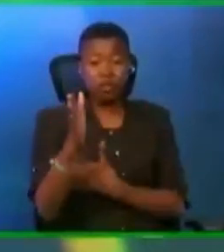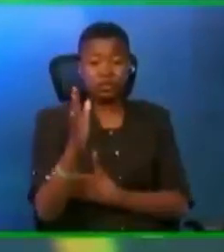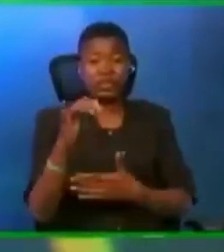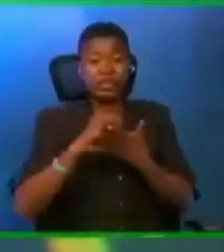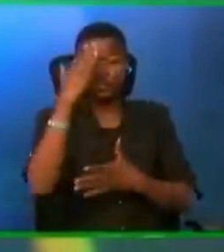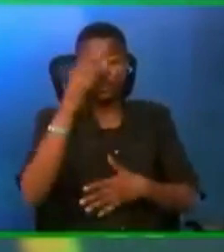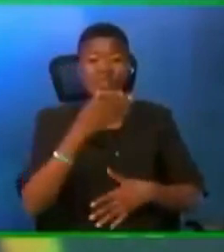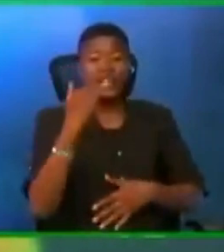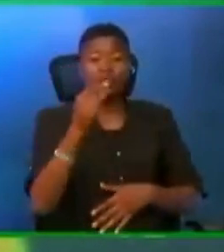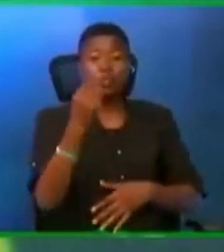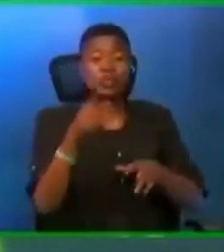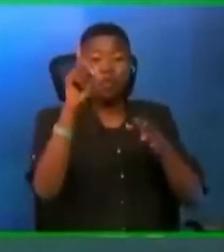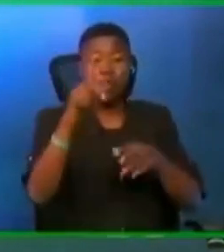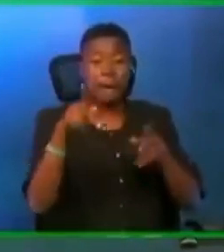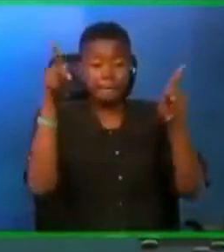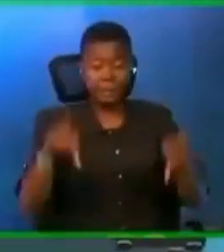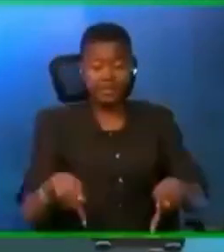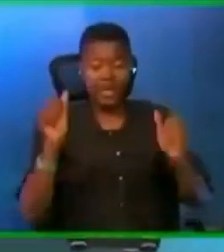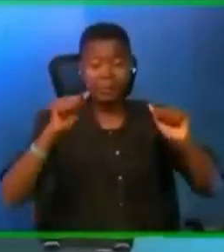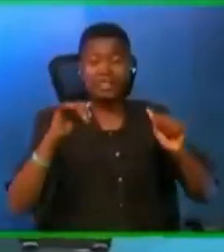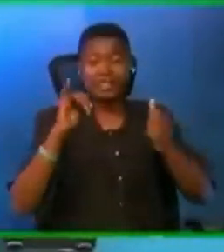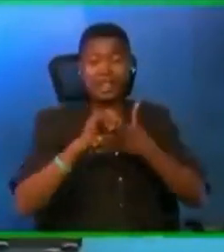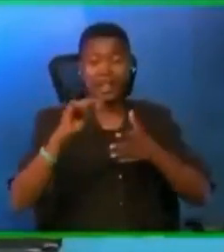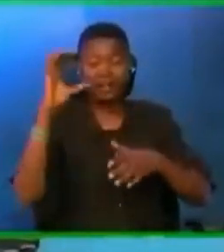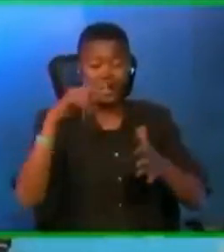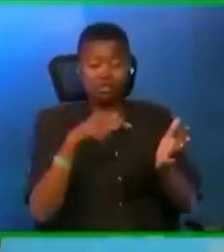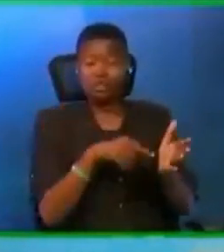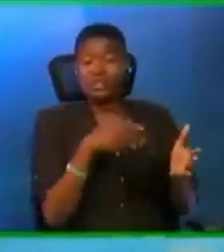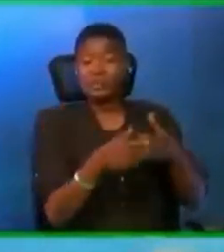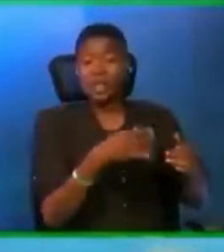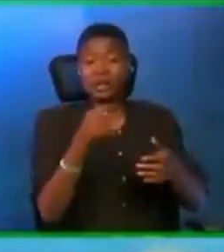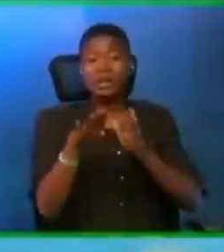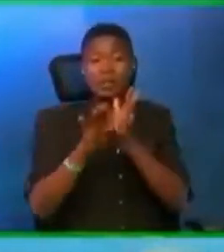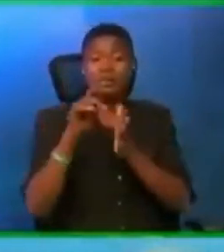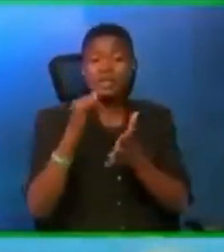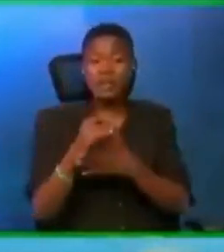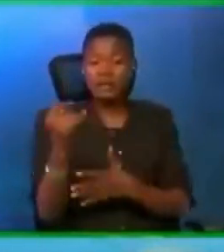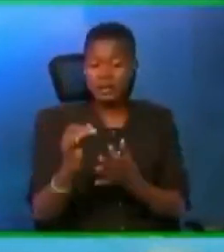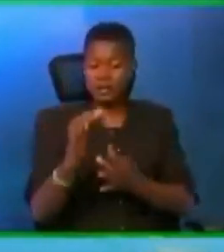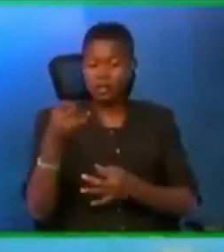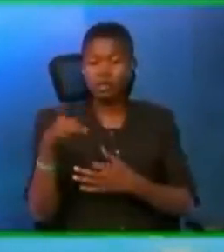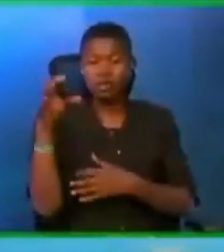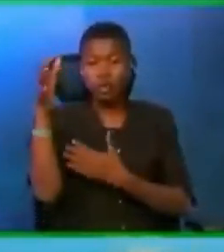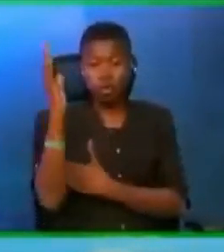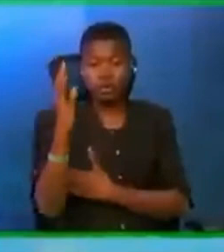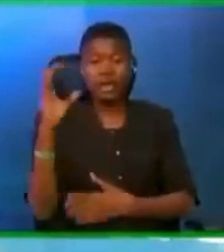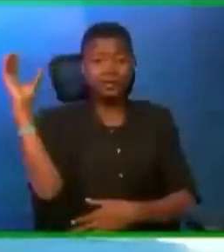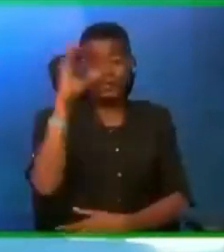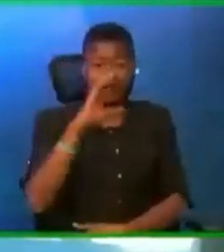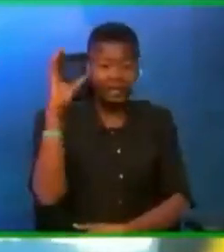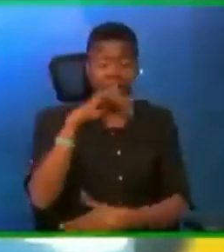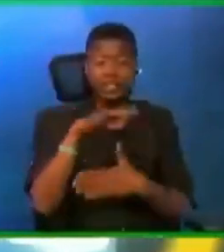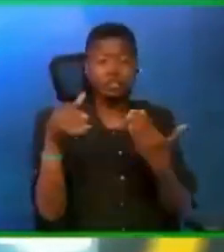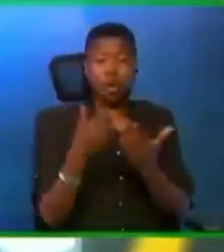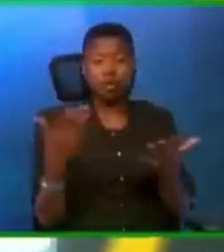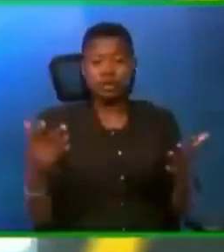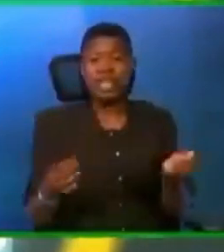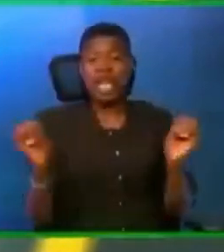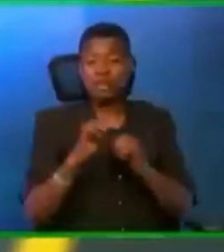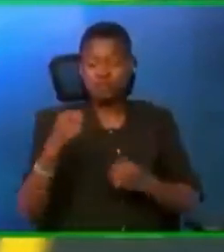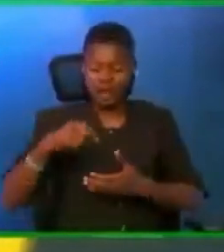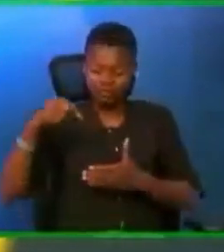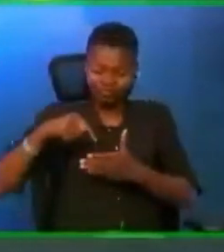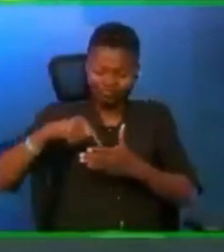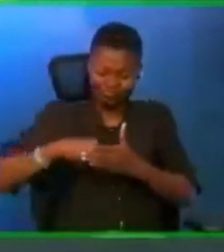has the ability to search into these matters. Bible says that the Spirit of God searches all things. Even the deep things of God.